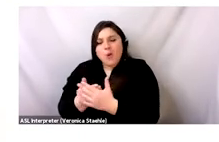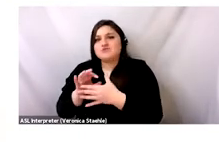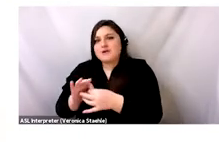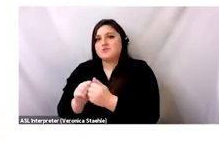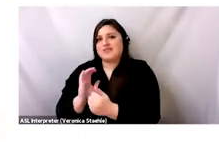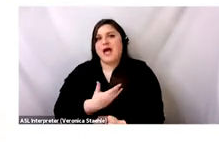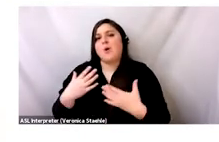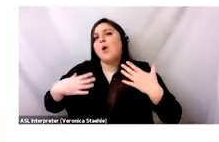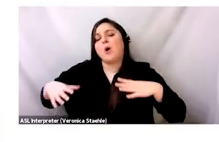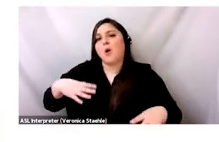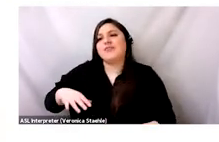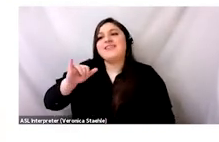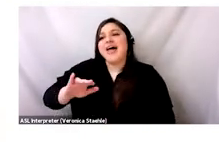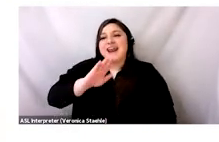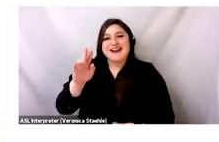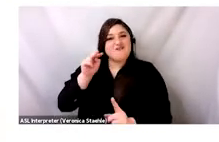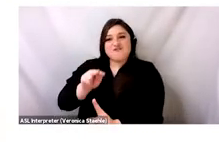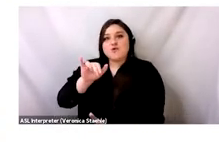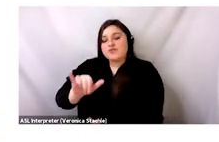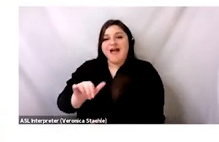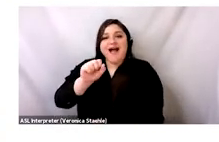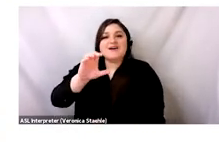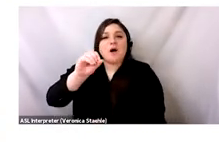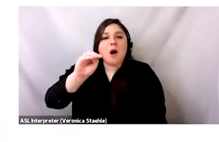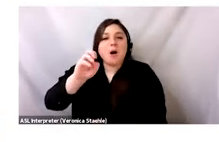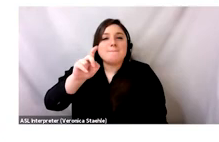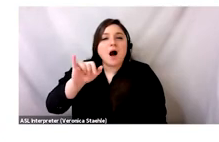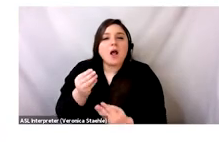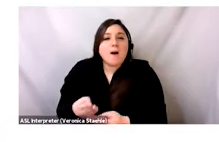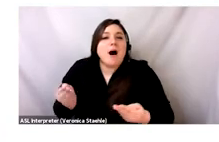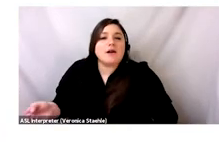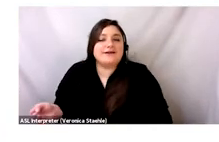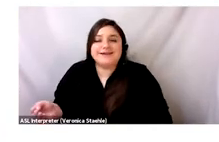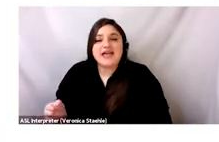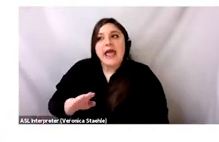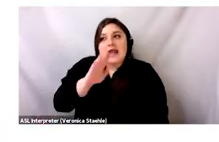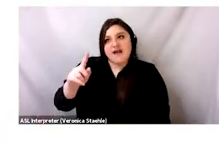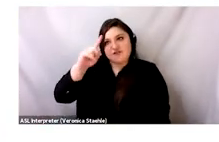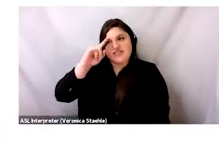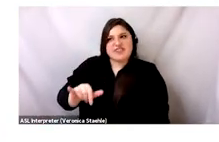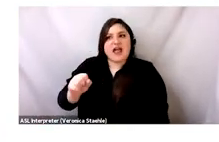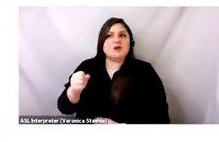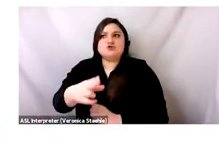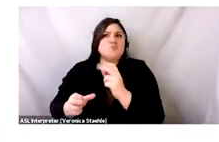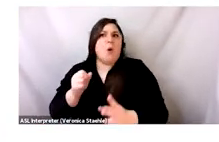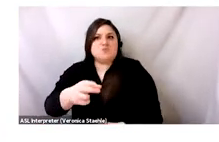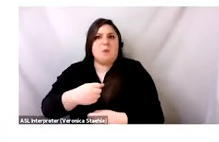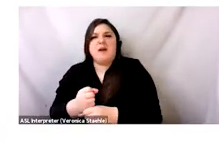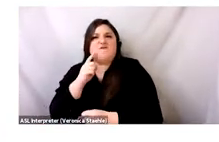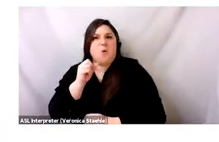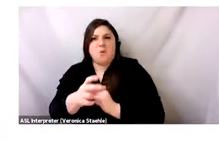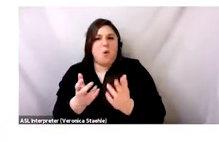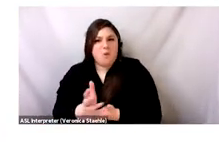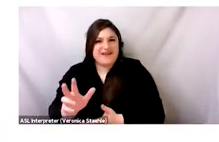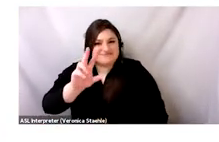relation with our clothing. It's not just a commodity. And it's not just something disposable because for the